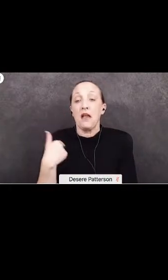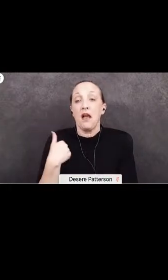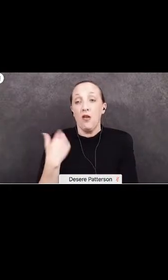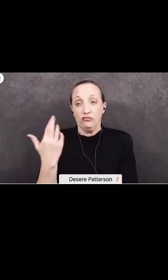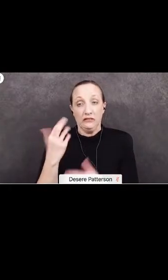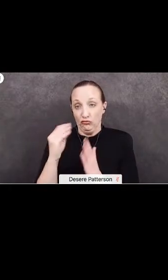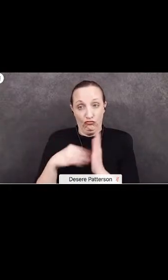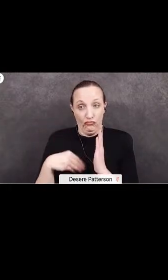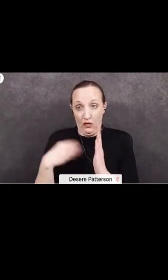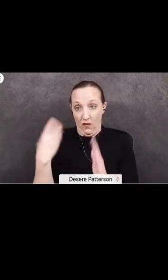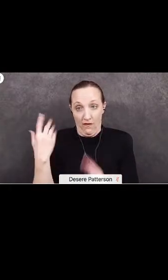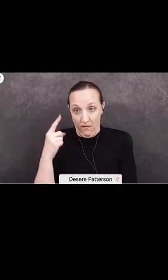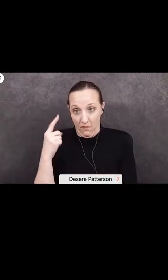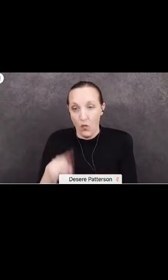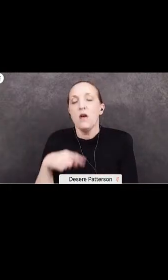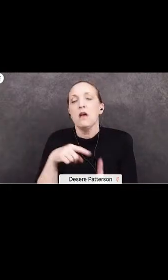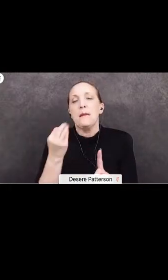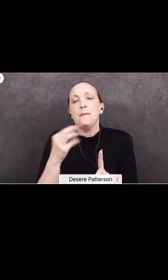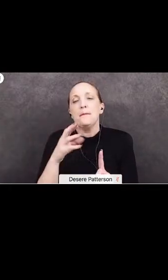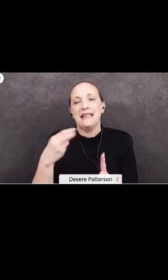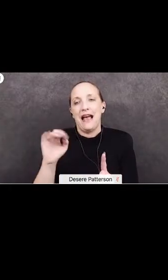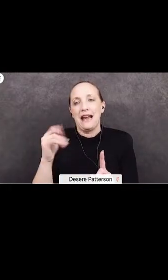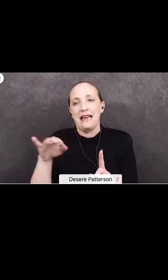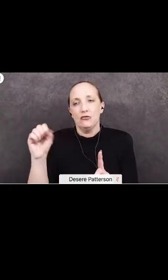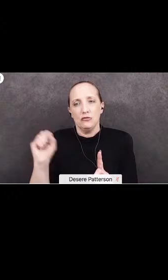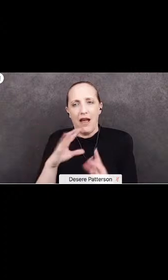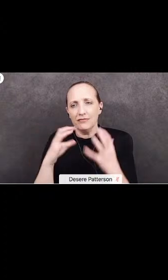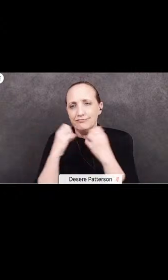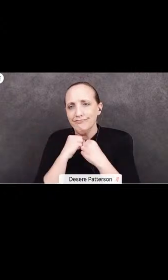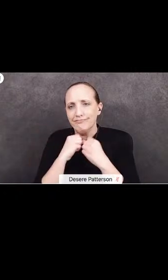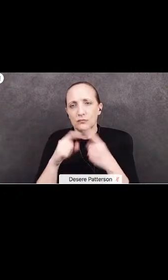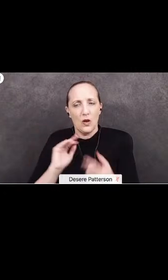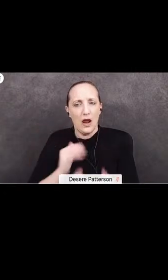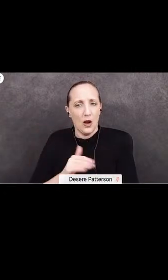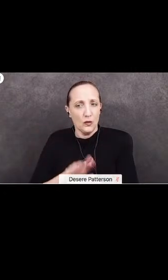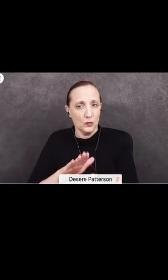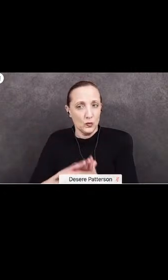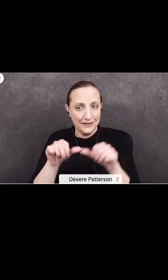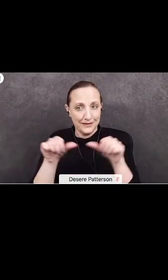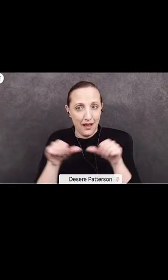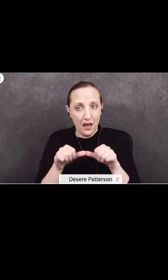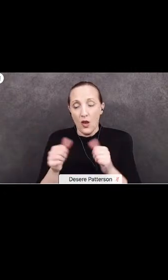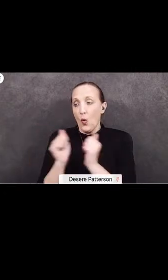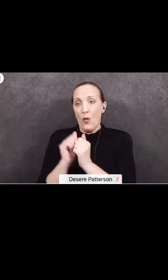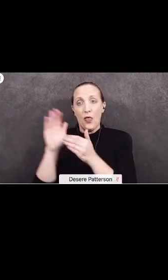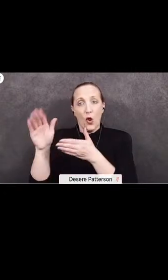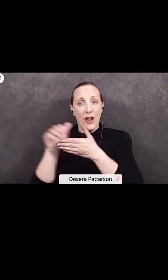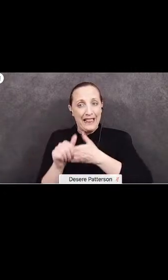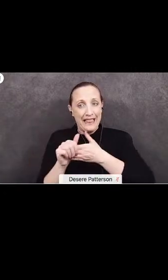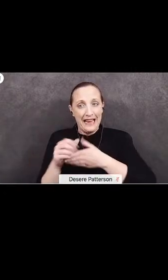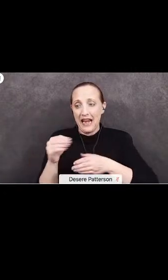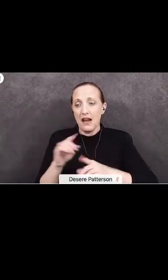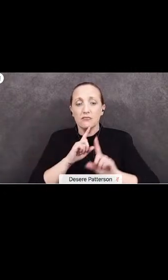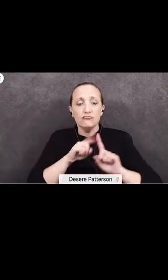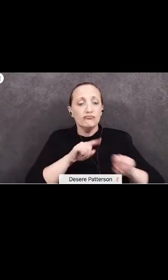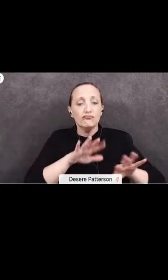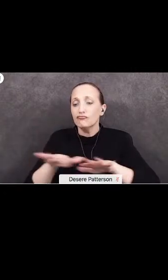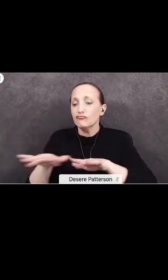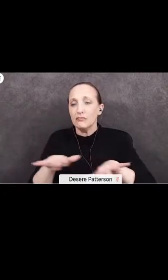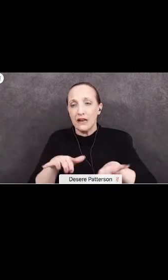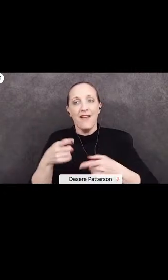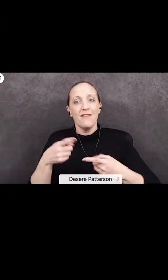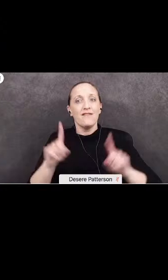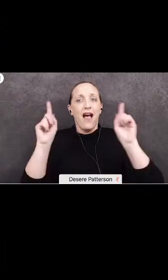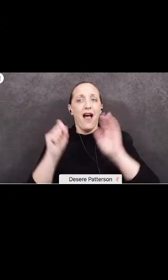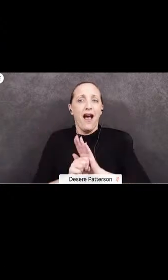this letter is to let you know that Ms. Heidi Strick-Worda is a valuable piece to our school site. Under her leading direction, our ELD department has finally